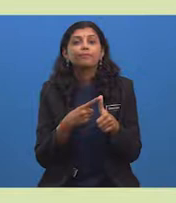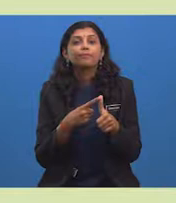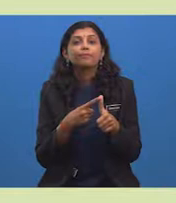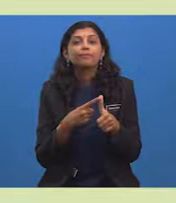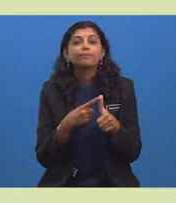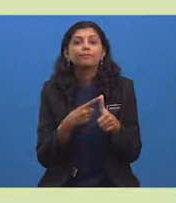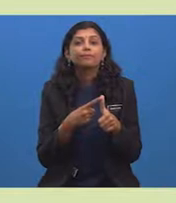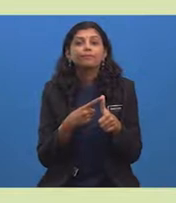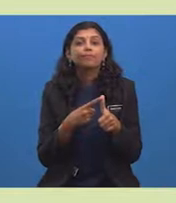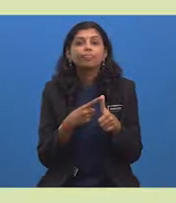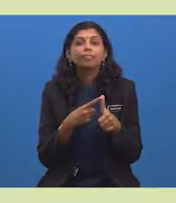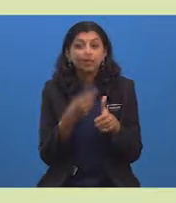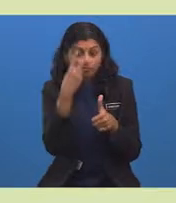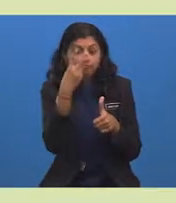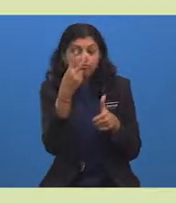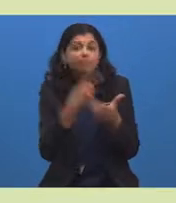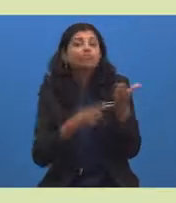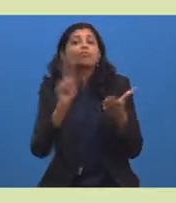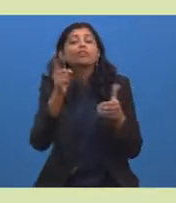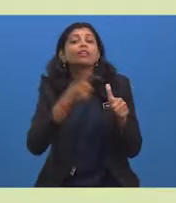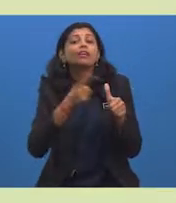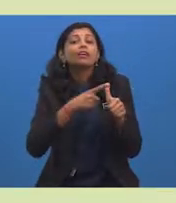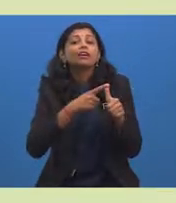Can you find them?